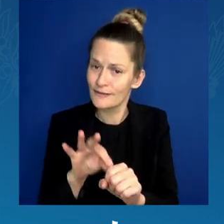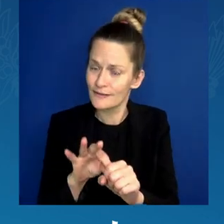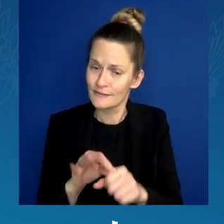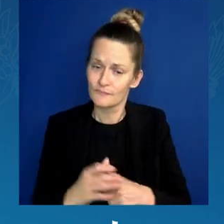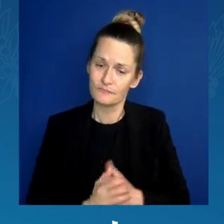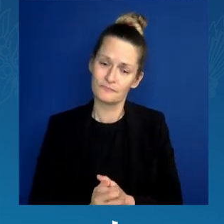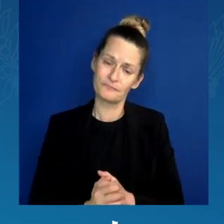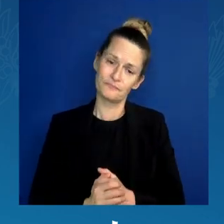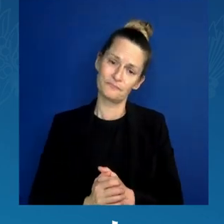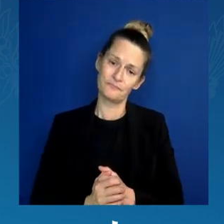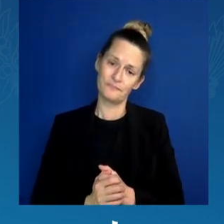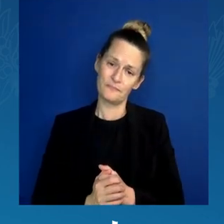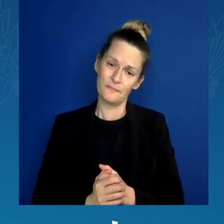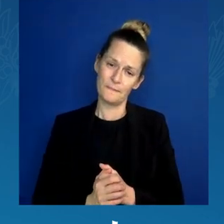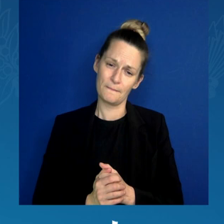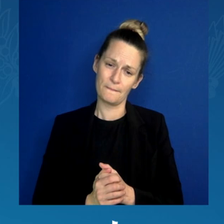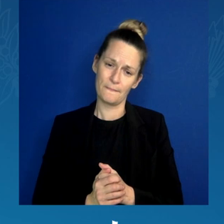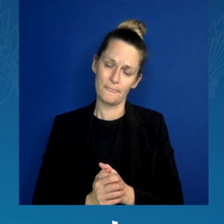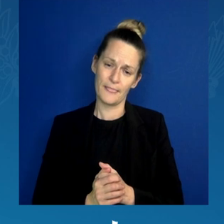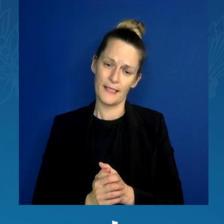This must be the place to be.